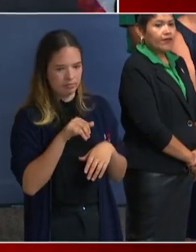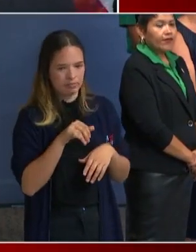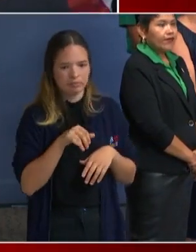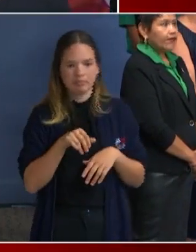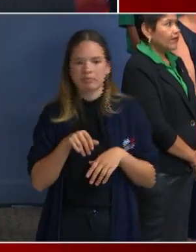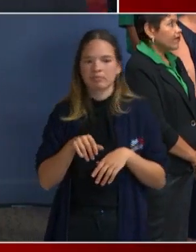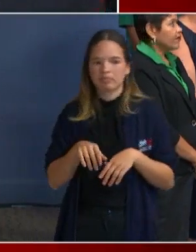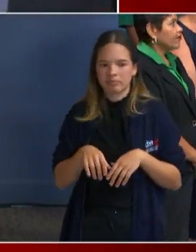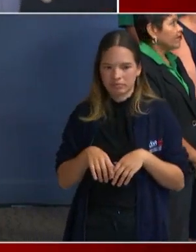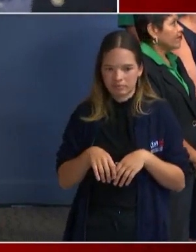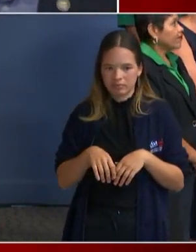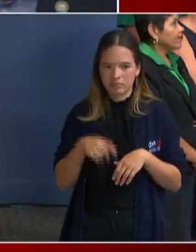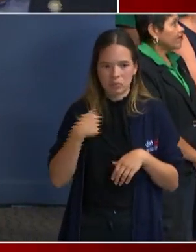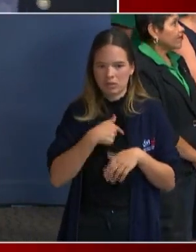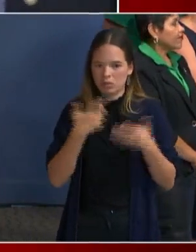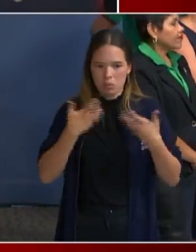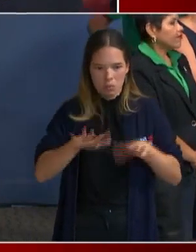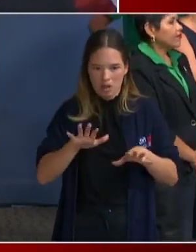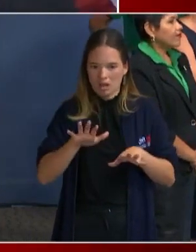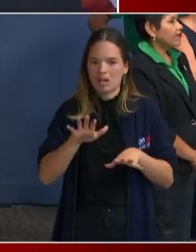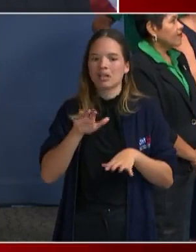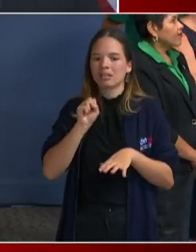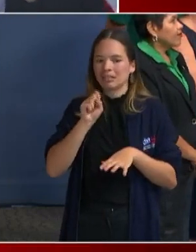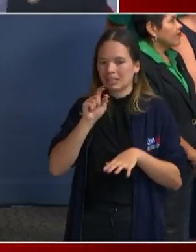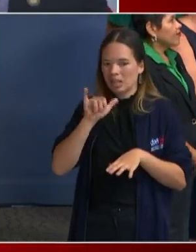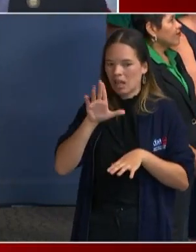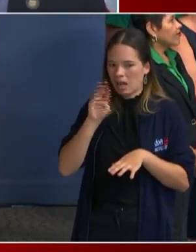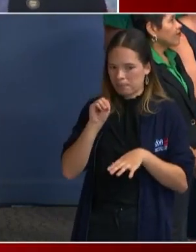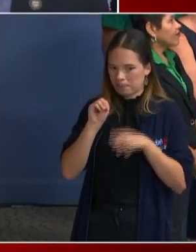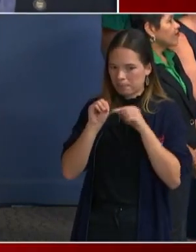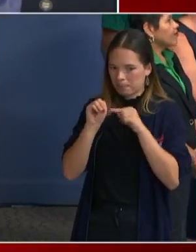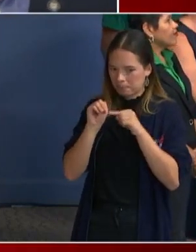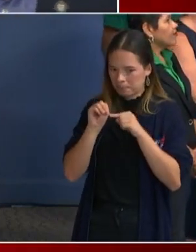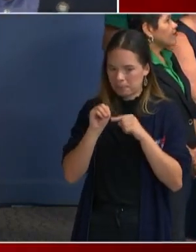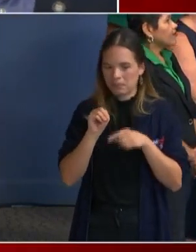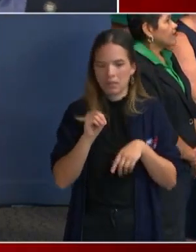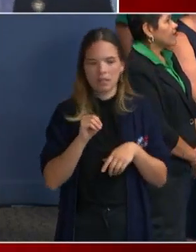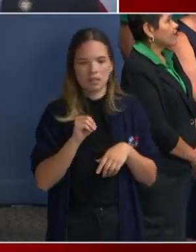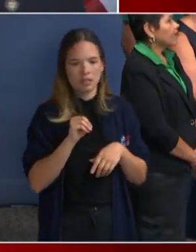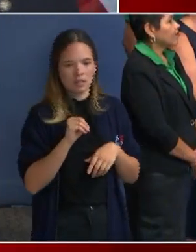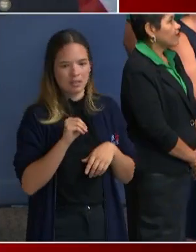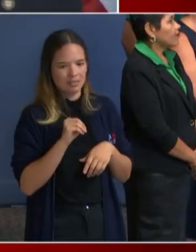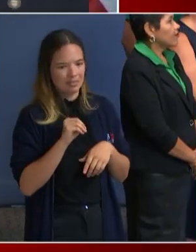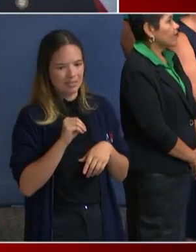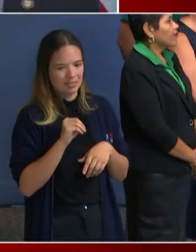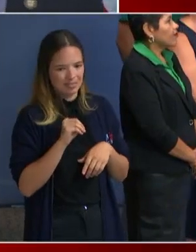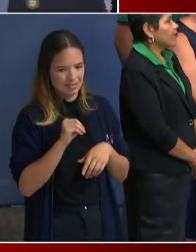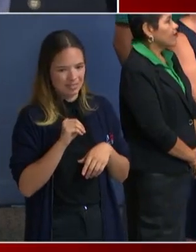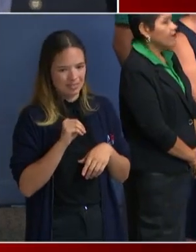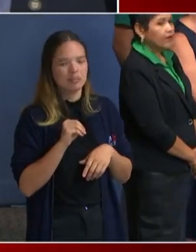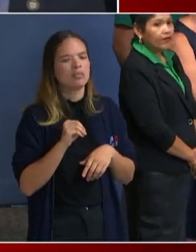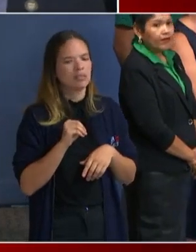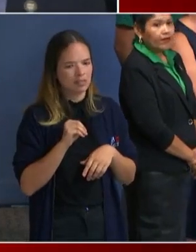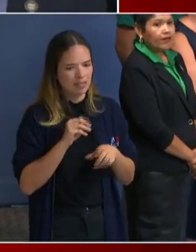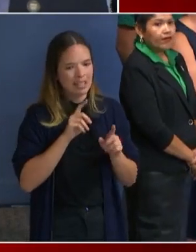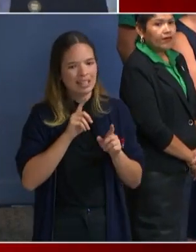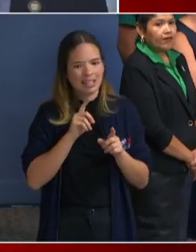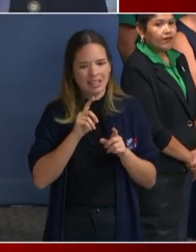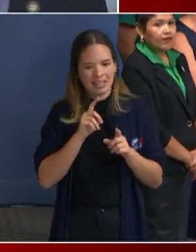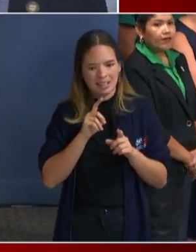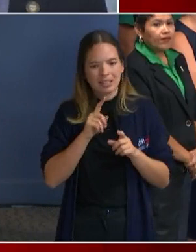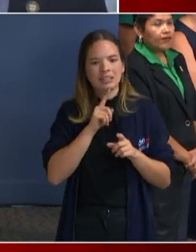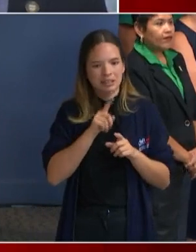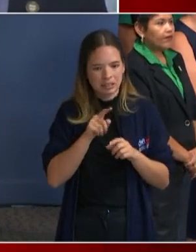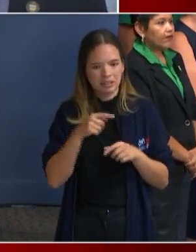on. I do not support telling the Congress to restrict our autonomy. And I won't. Right. But